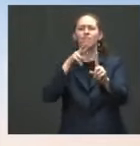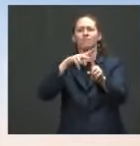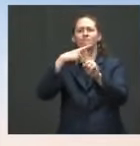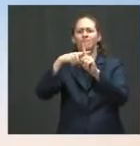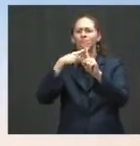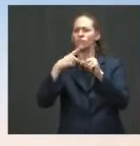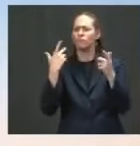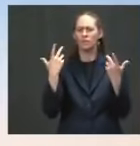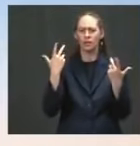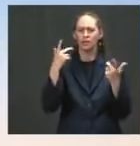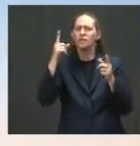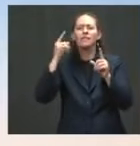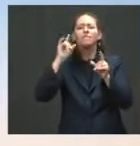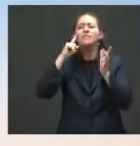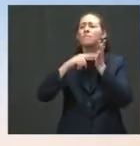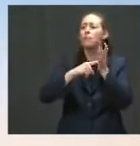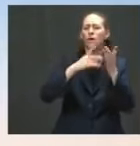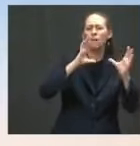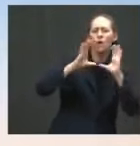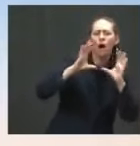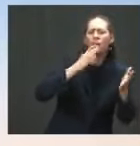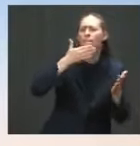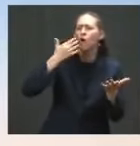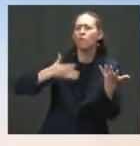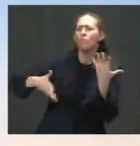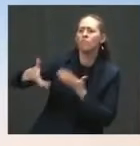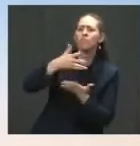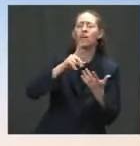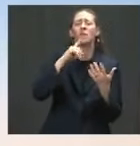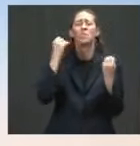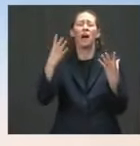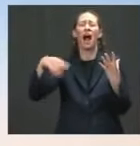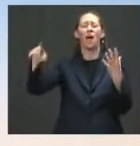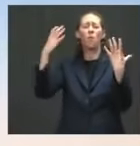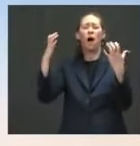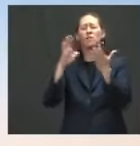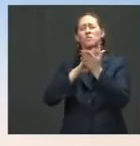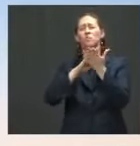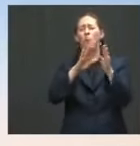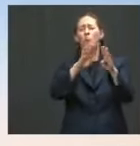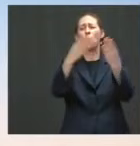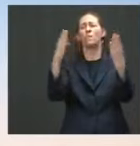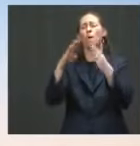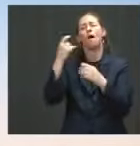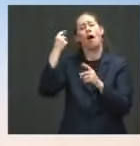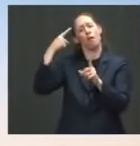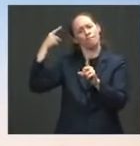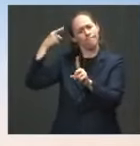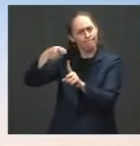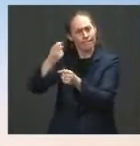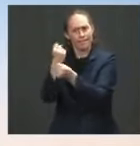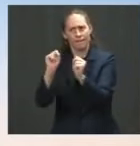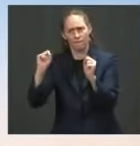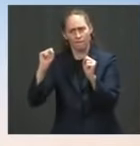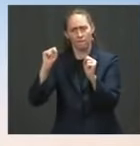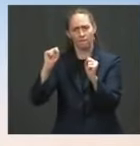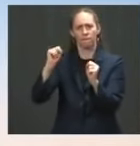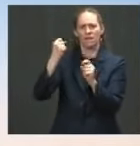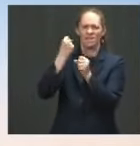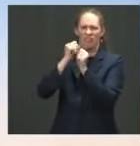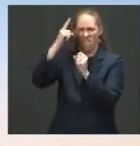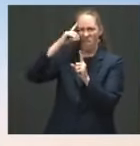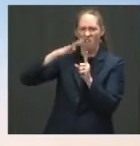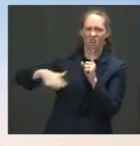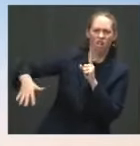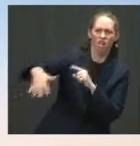to reopen schools. All teachers want schools reopened. We just want to make sure that they're safe for students and for staff. So I look at it as another partner in the process